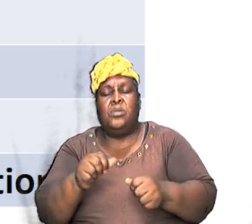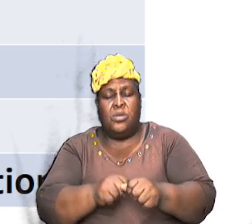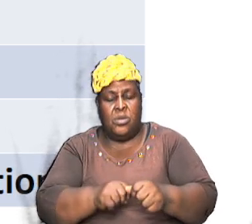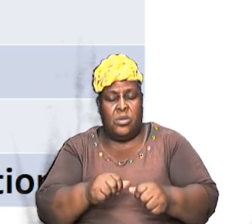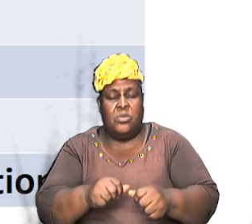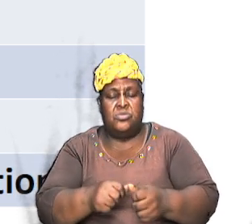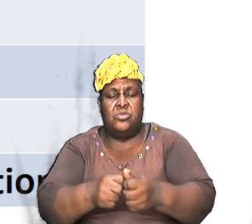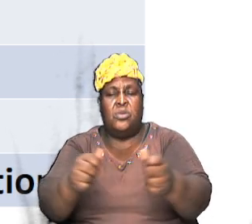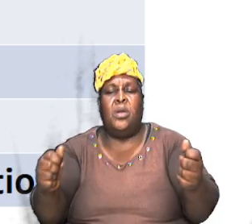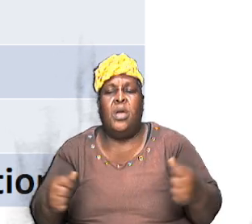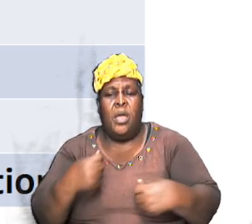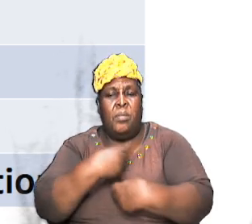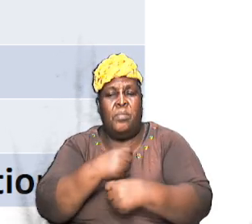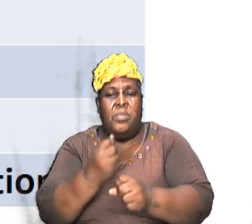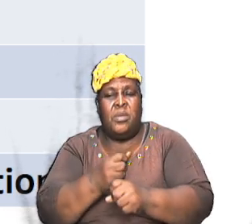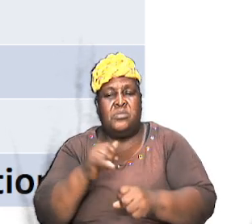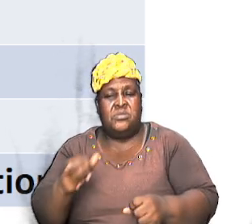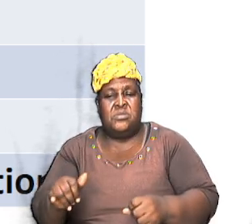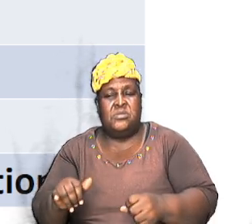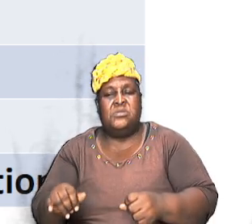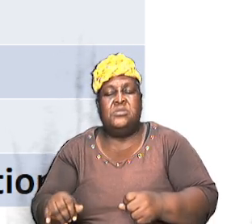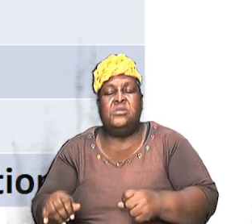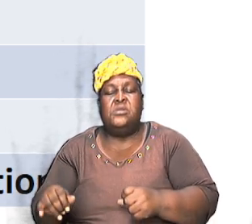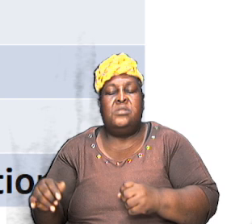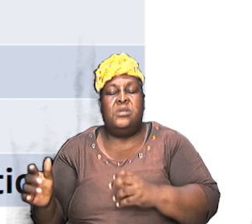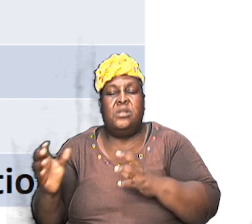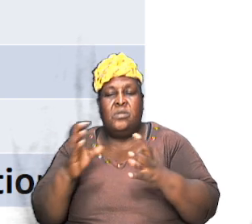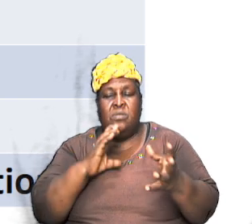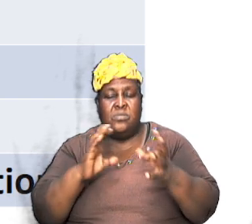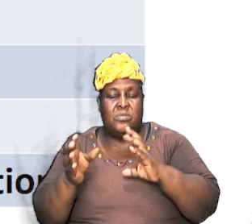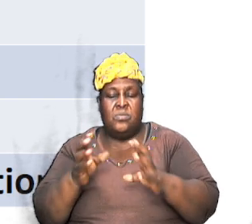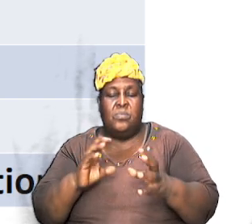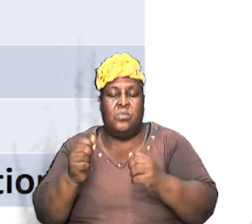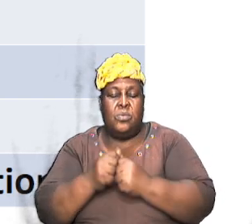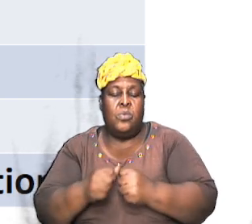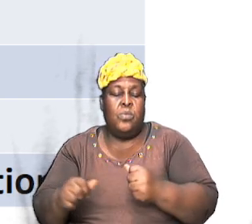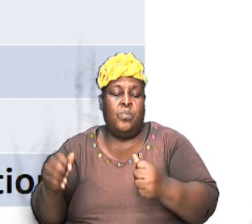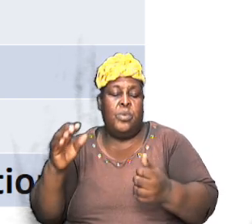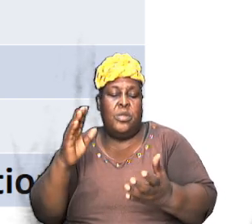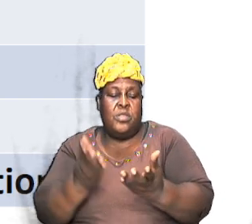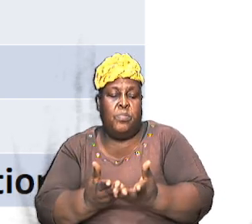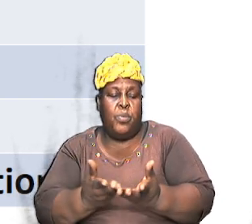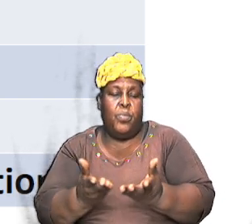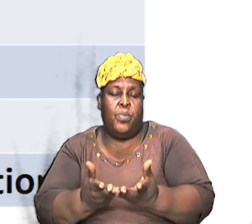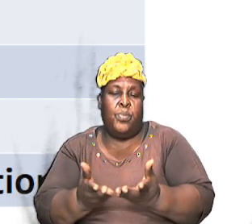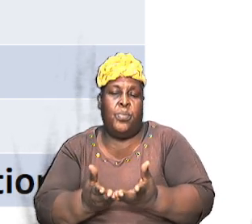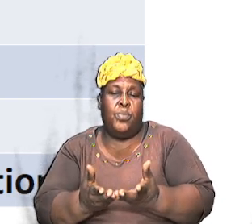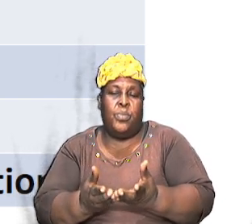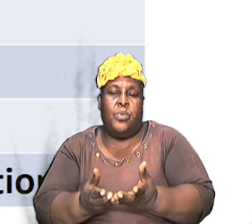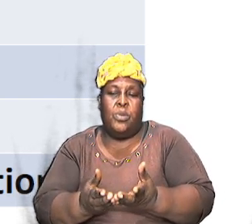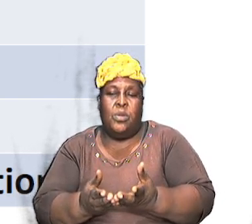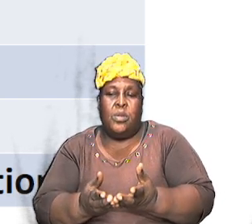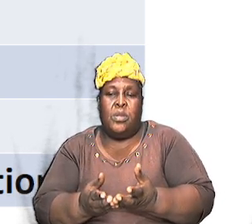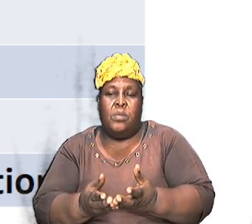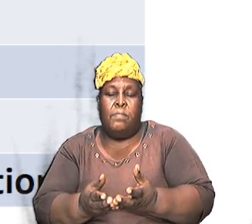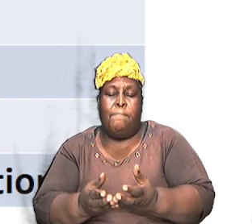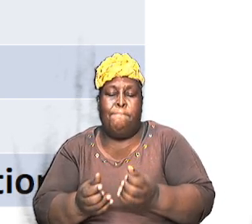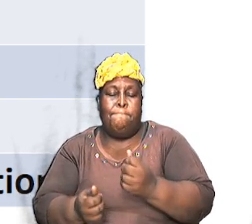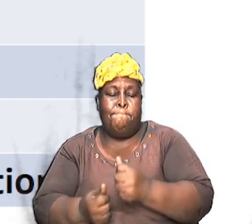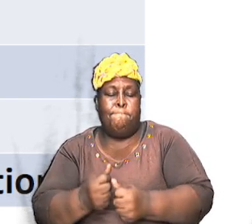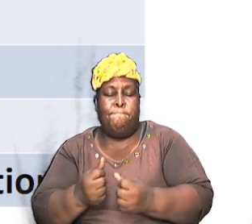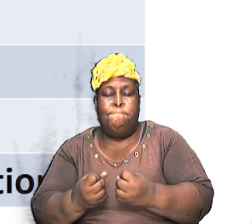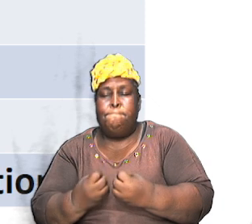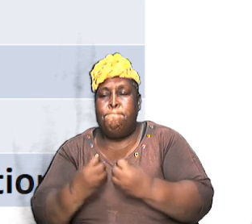it makes that interaction with the book and interrogation of the book that much easier